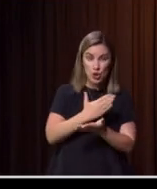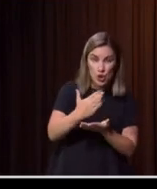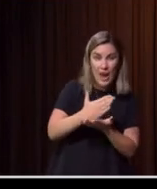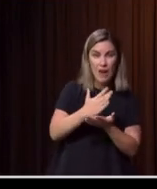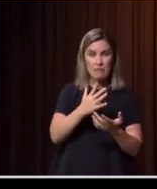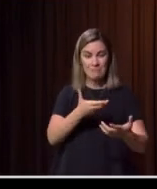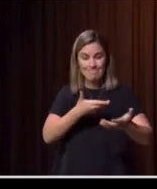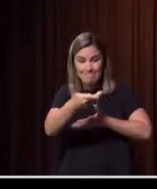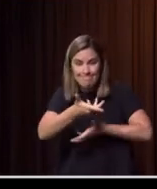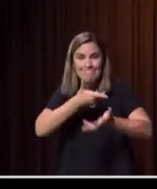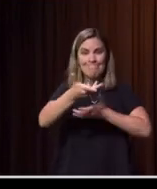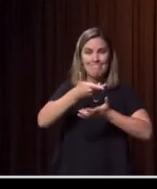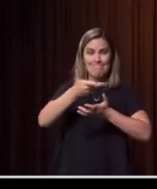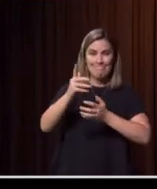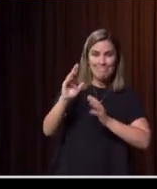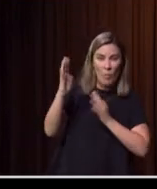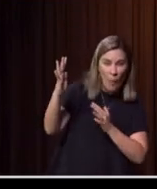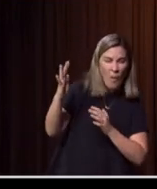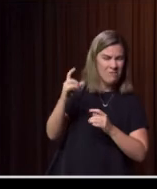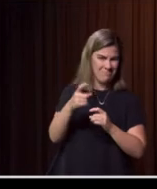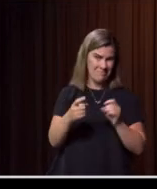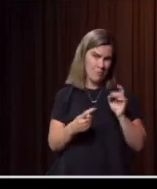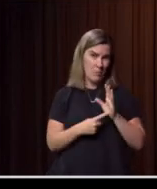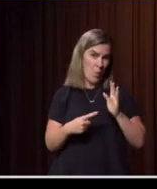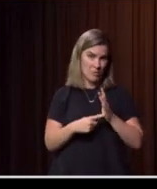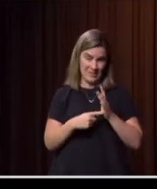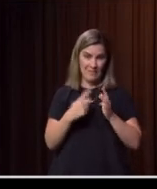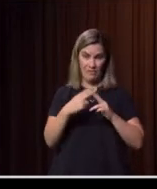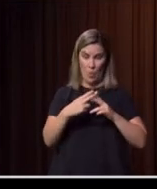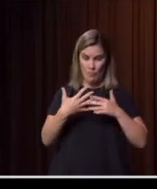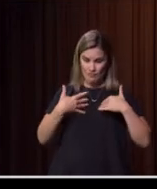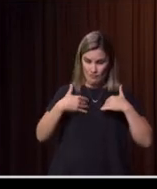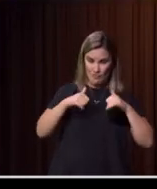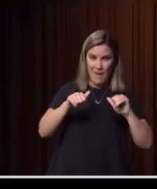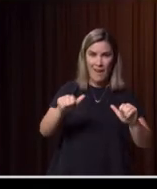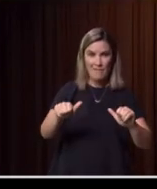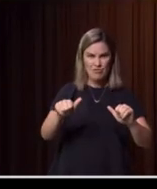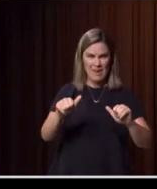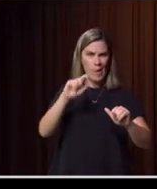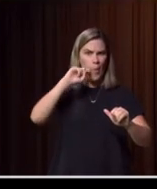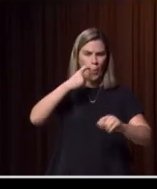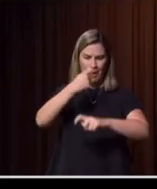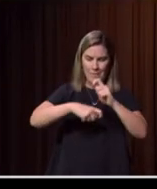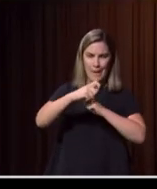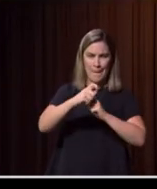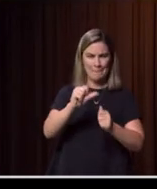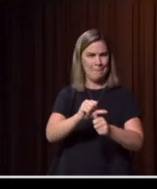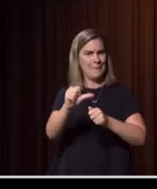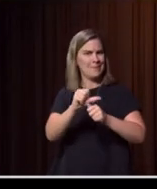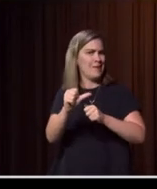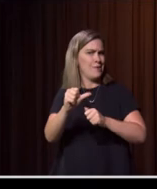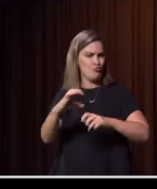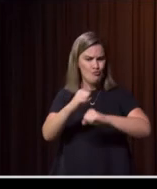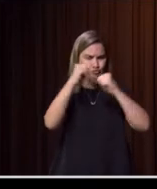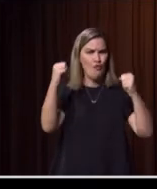helps communities on their journey to that recovery and coming out the other side better and stronger. How do you think we'll look